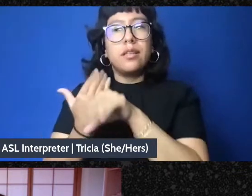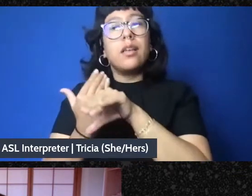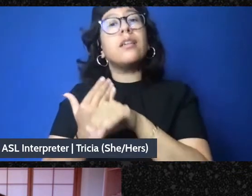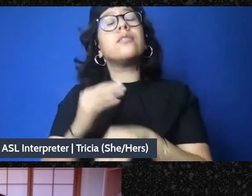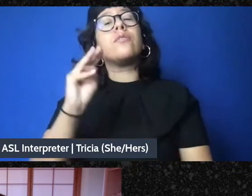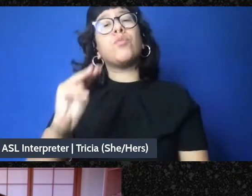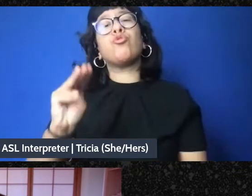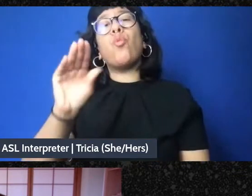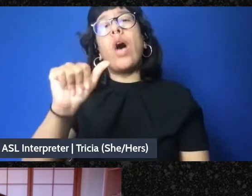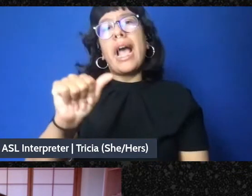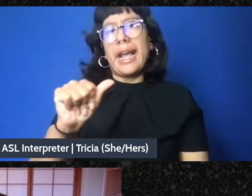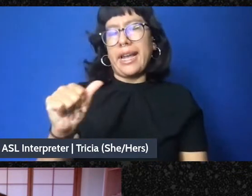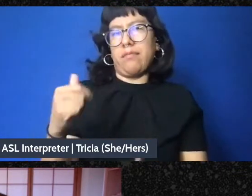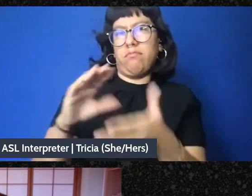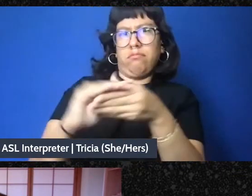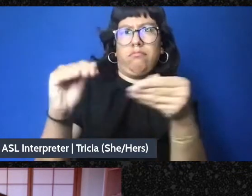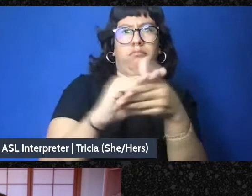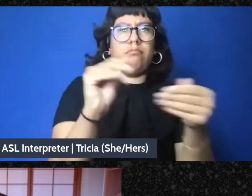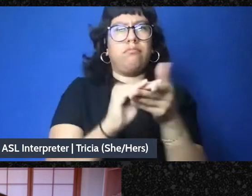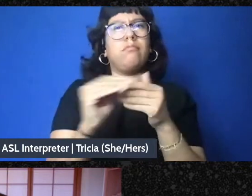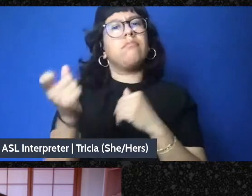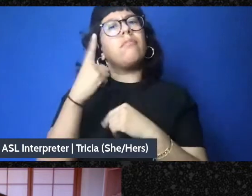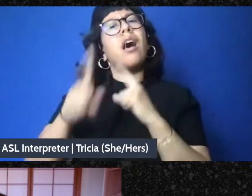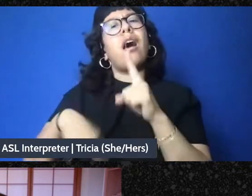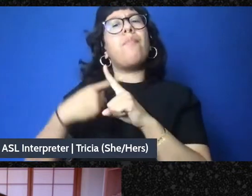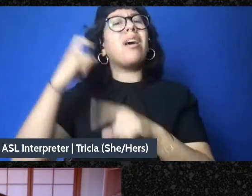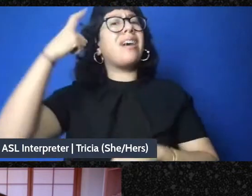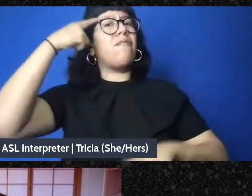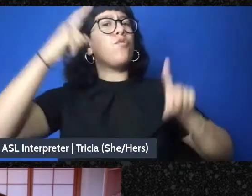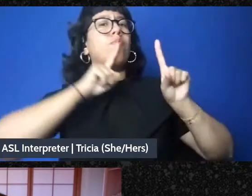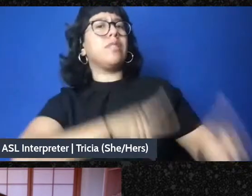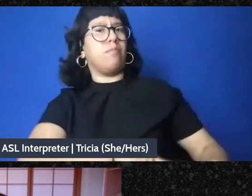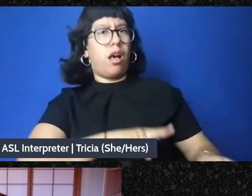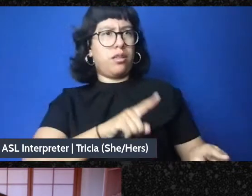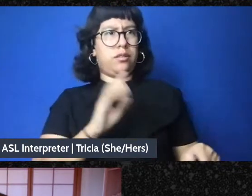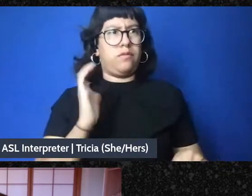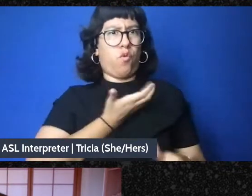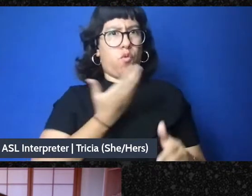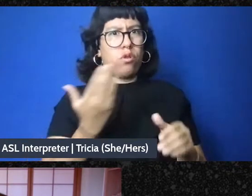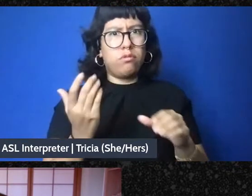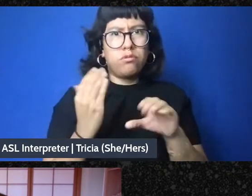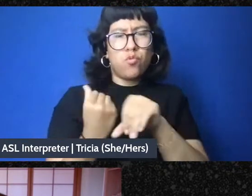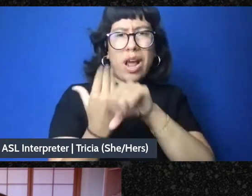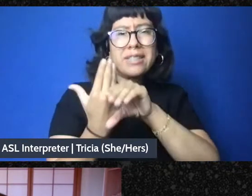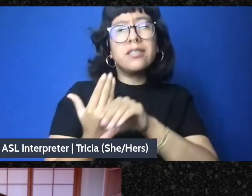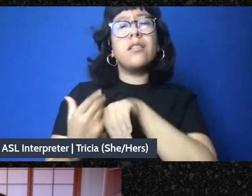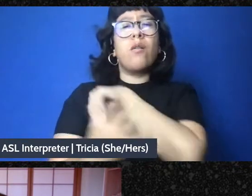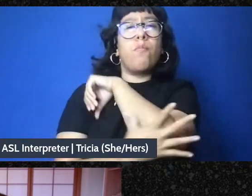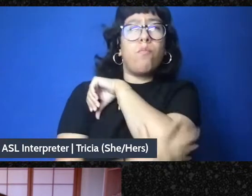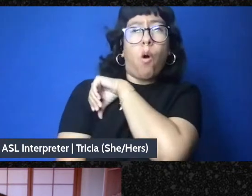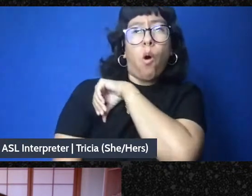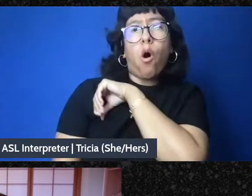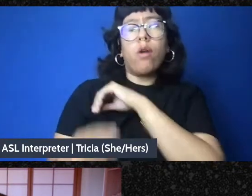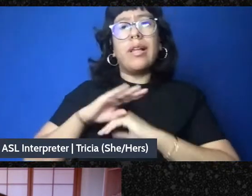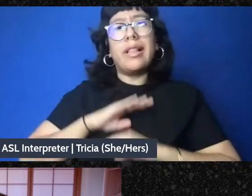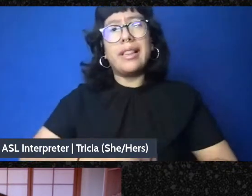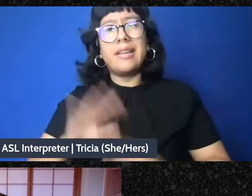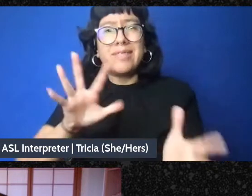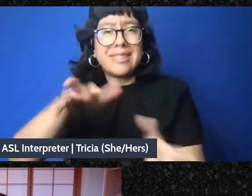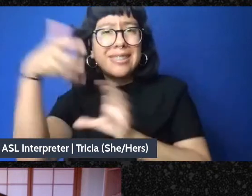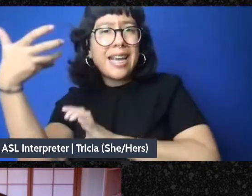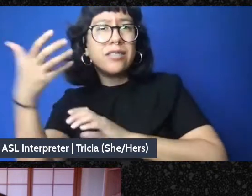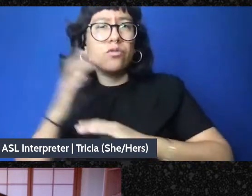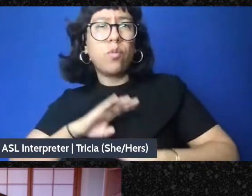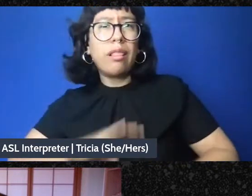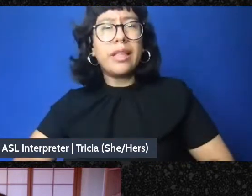past year brings up questions then about government responses to crises, both poor relief and disaster relief and to what degree movements